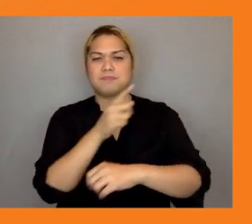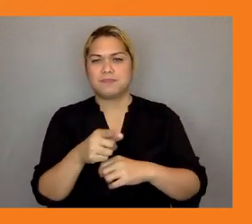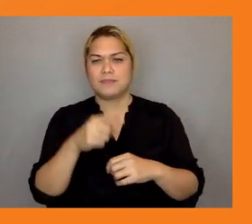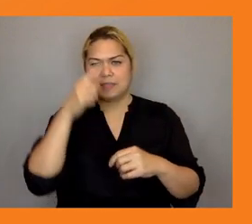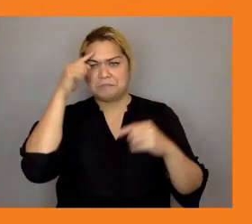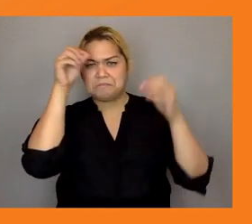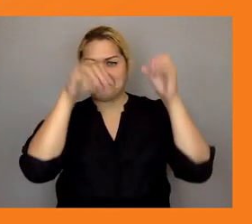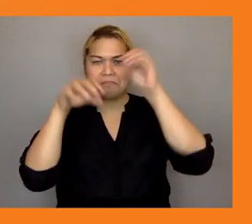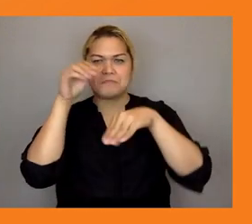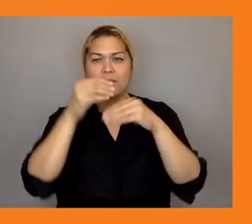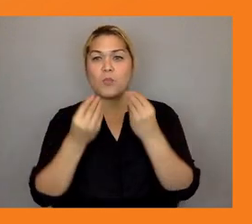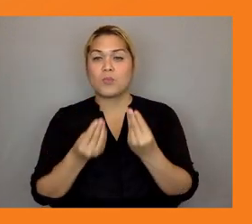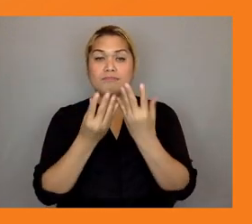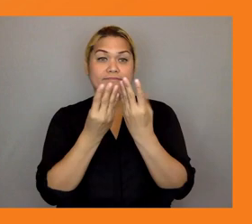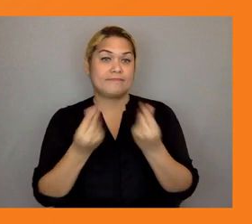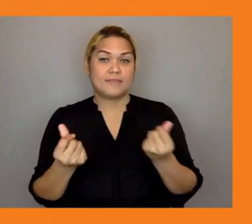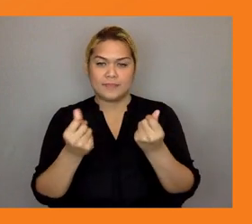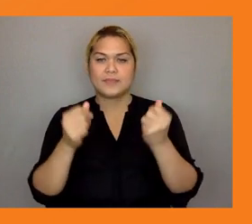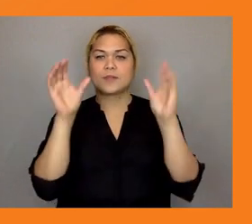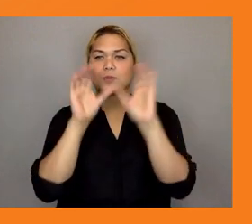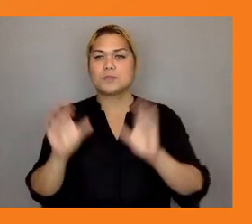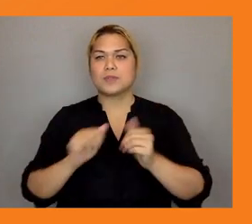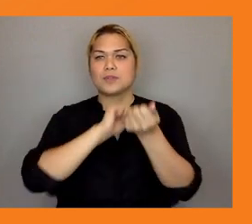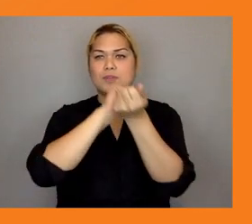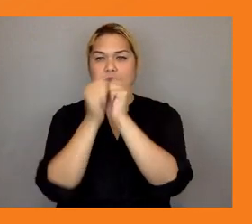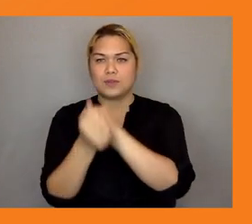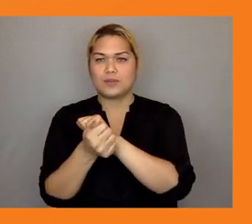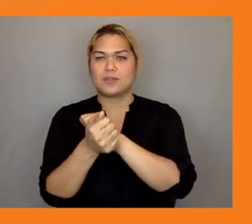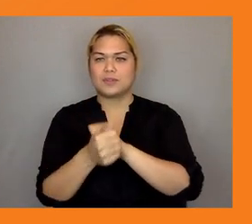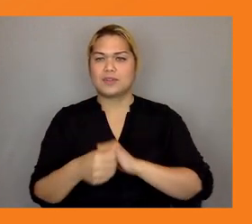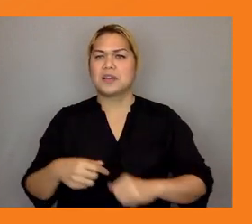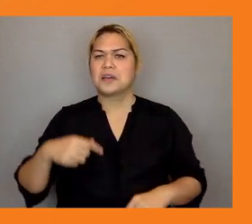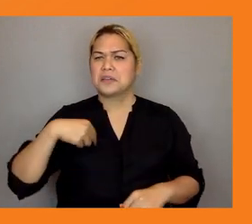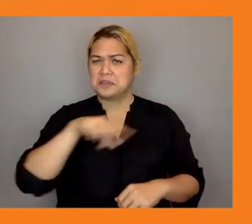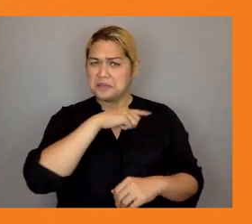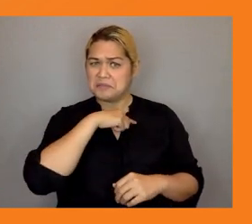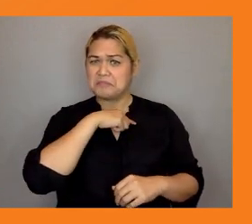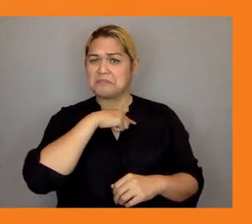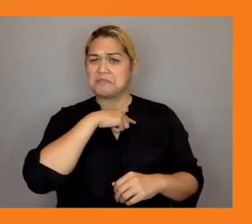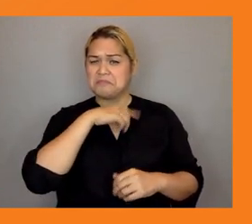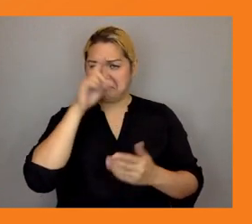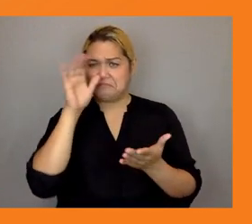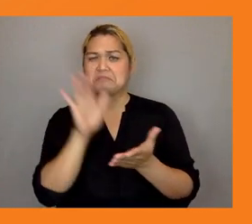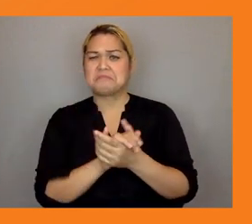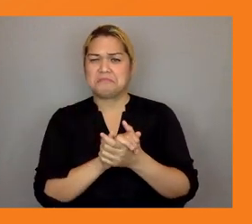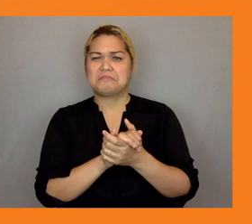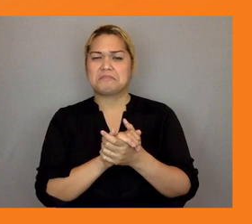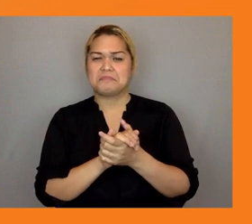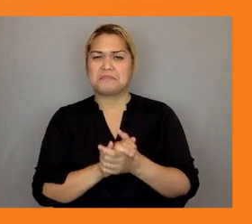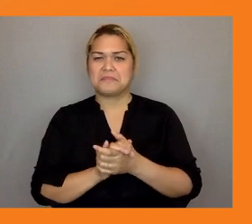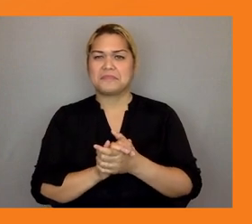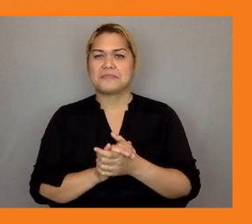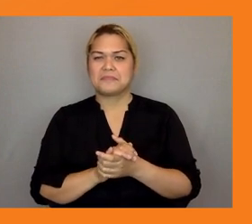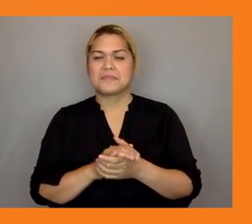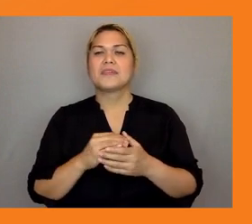we believe there is an important role for young people to play in this process in building a greener more inclusive and